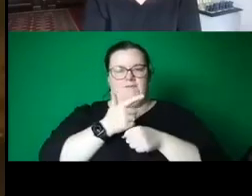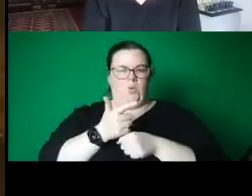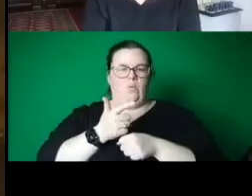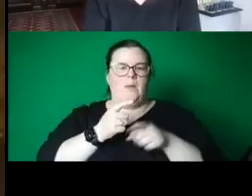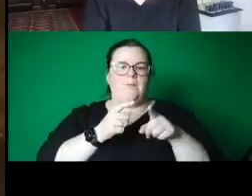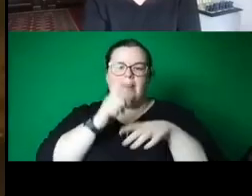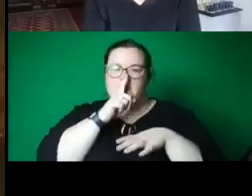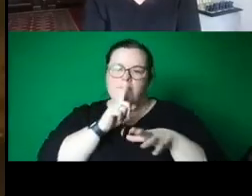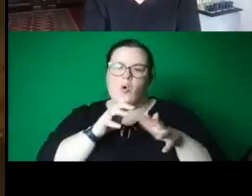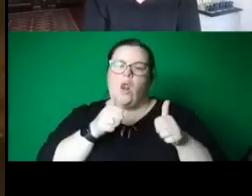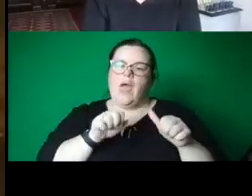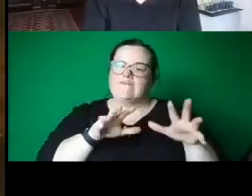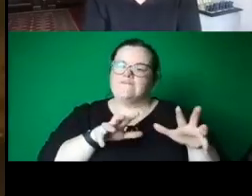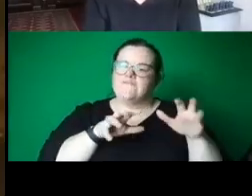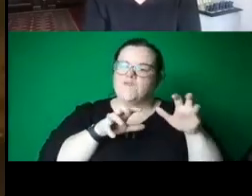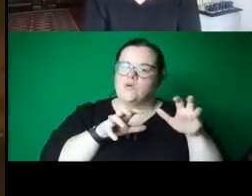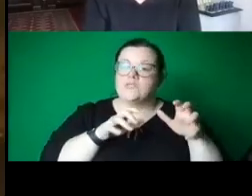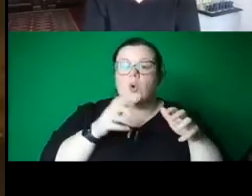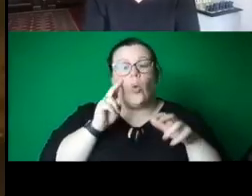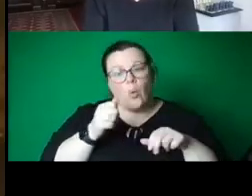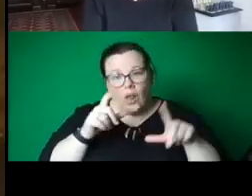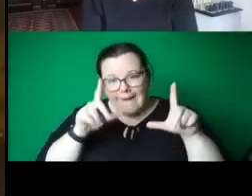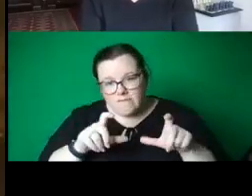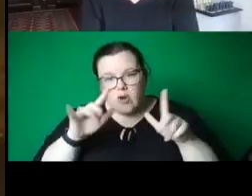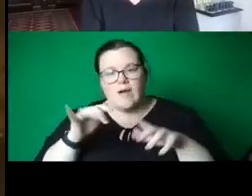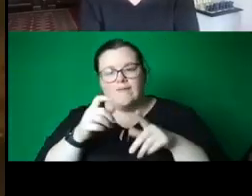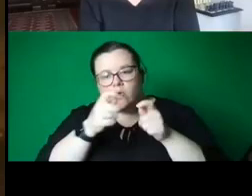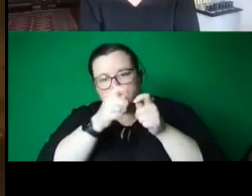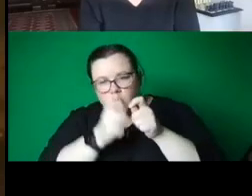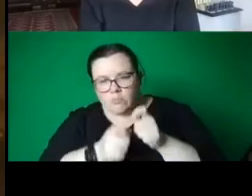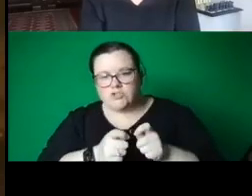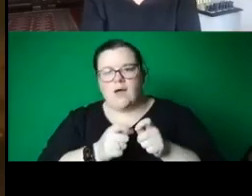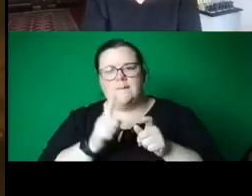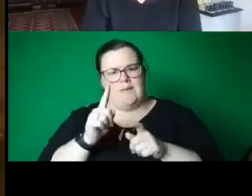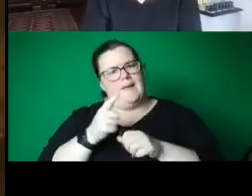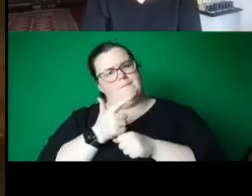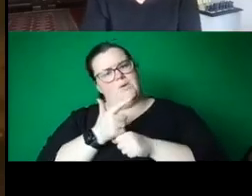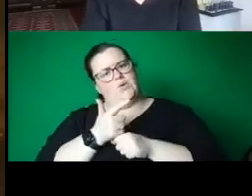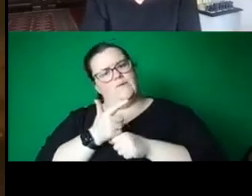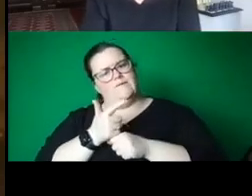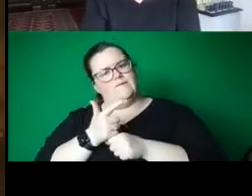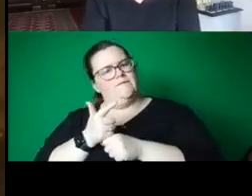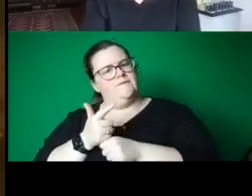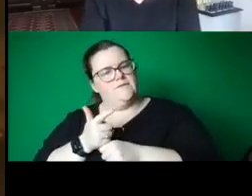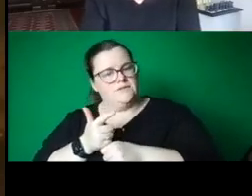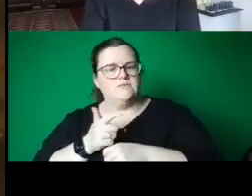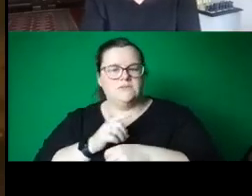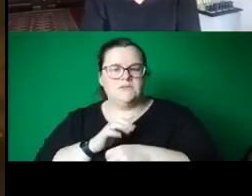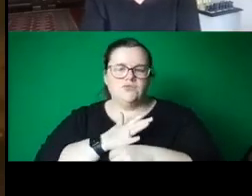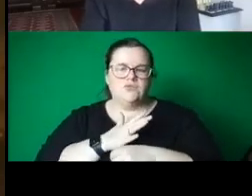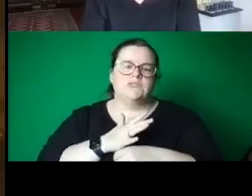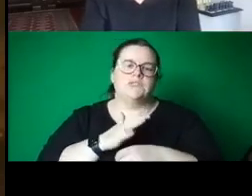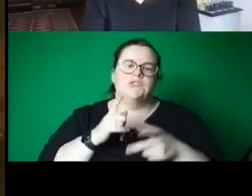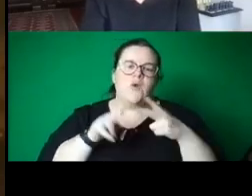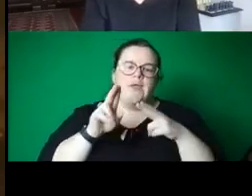a photograph or a sculpture. Against the logic of a moving image, warping the time. A slight move, a blinking of the